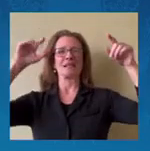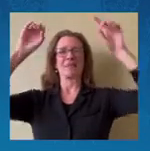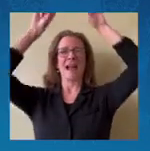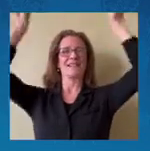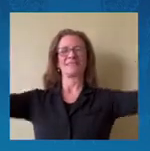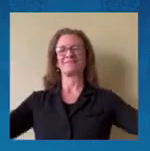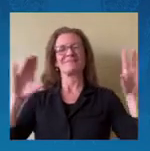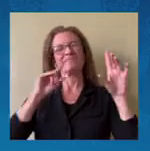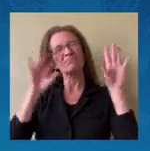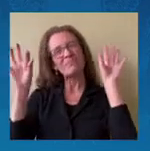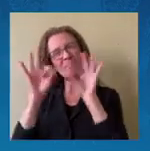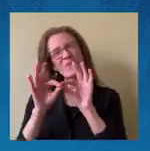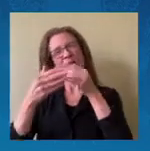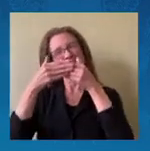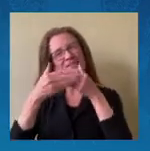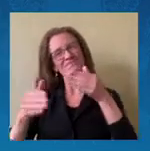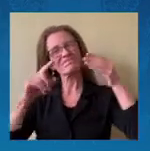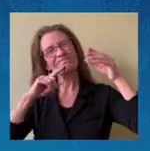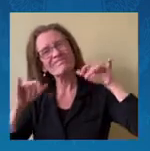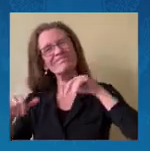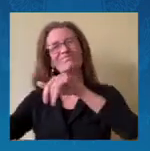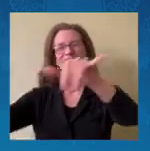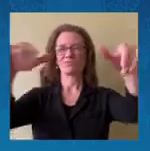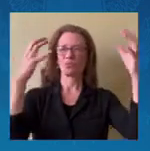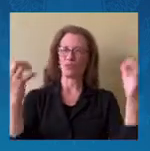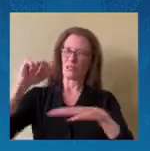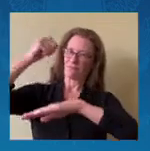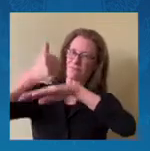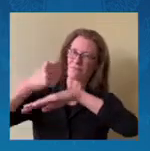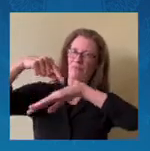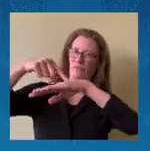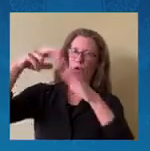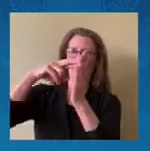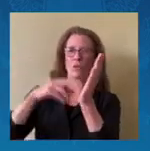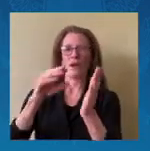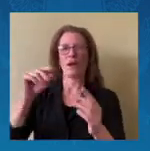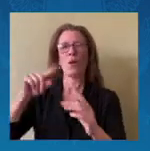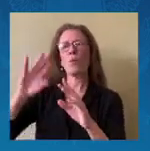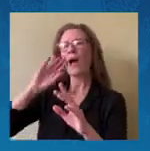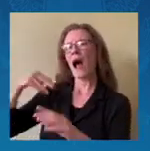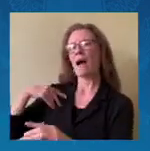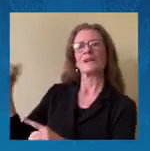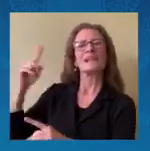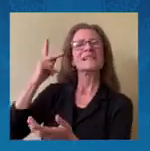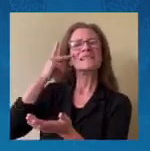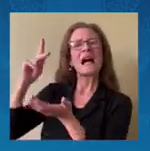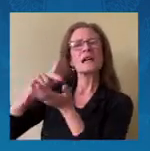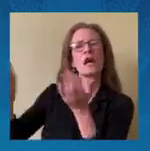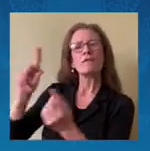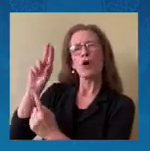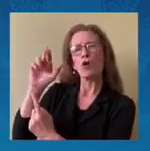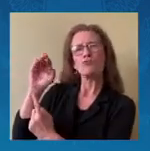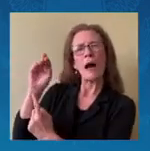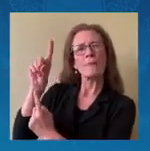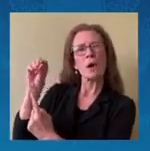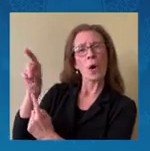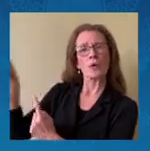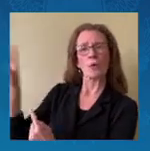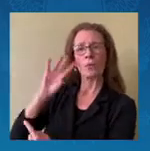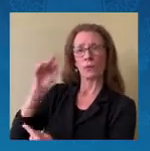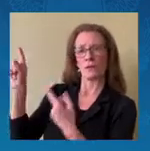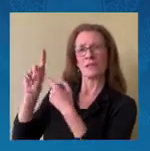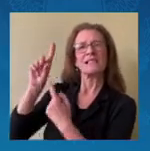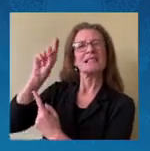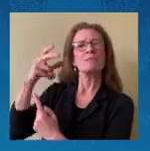introduce. Commerce Secretary. Gina Raimondo. The Department of Commerce. Has made. A new mandate. To provide.